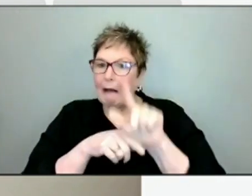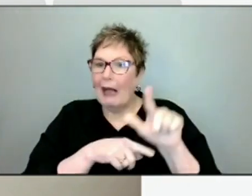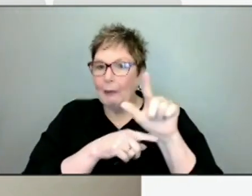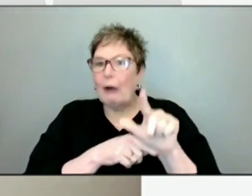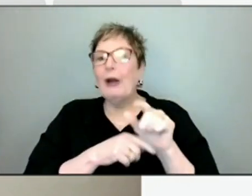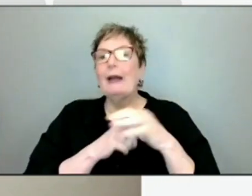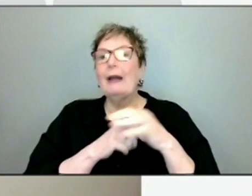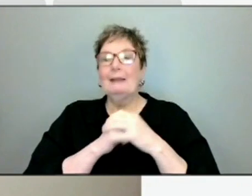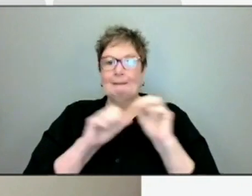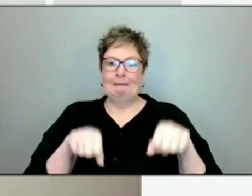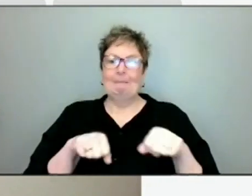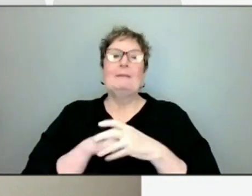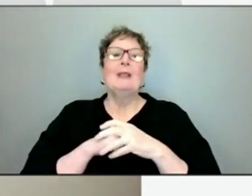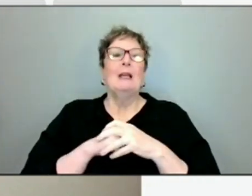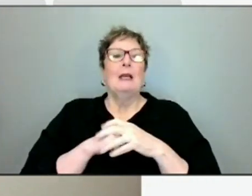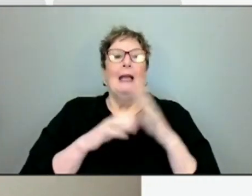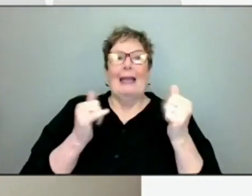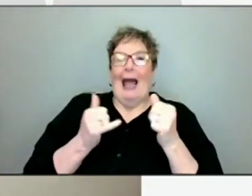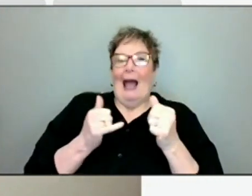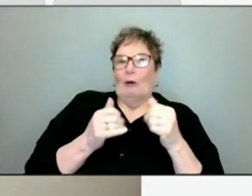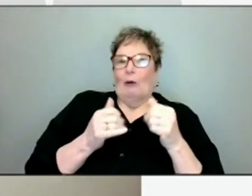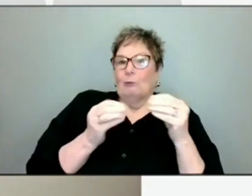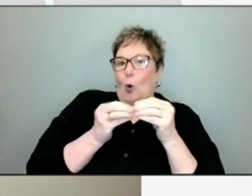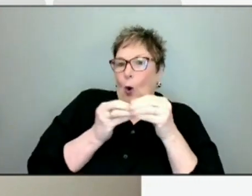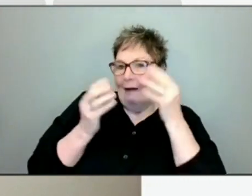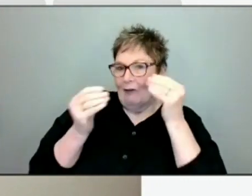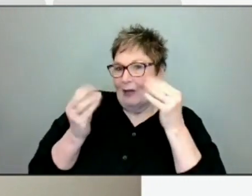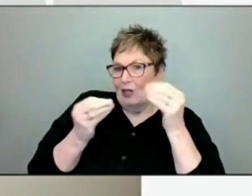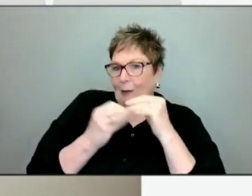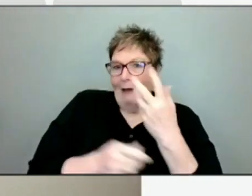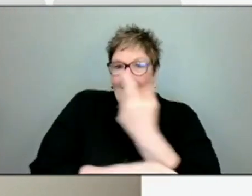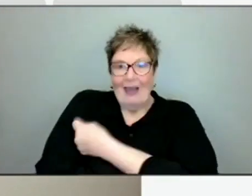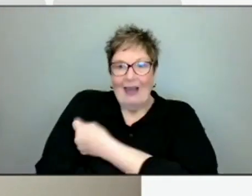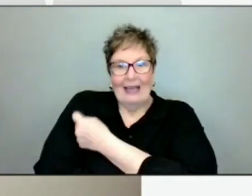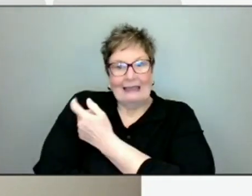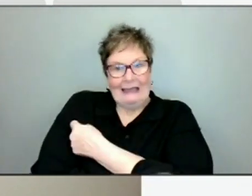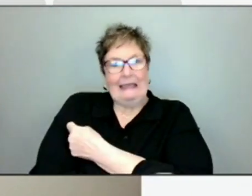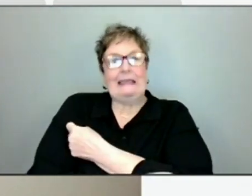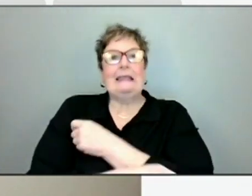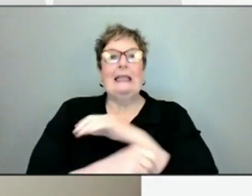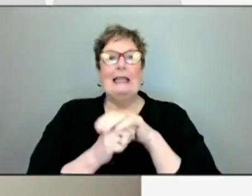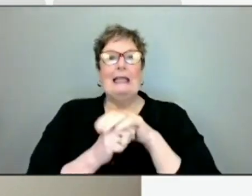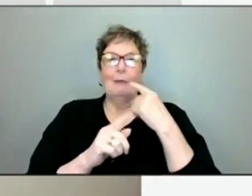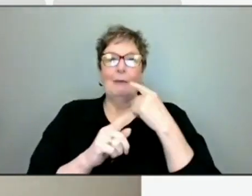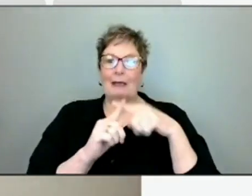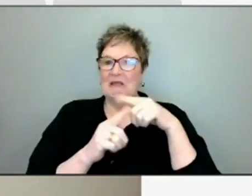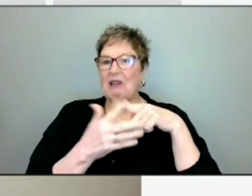Gibby to give an update on vaccines as well as a heads-up on the Halloween season.